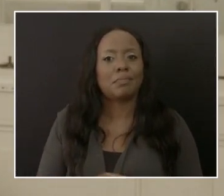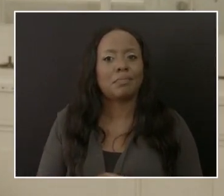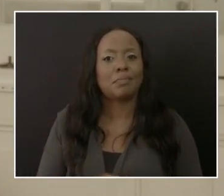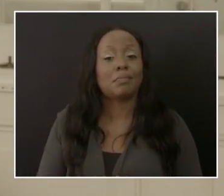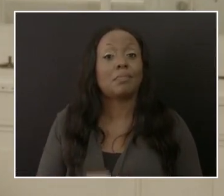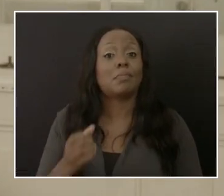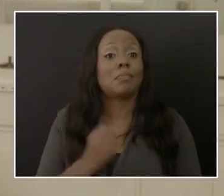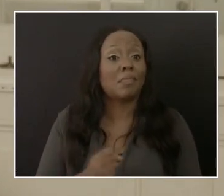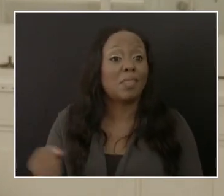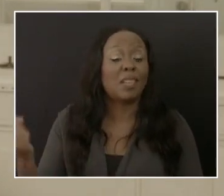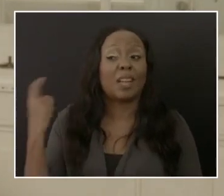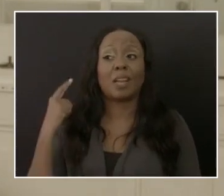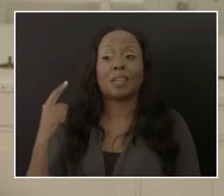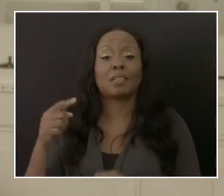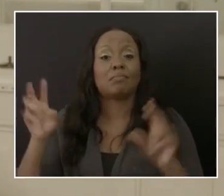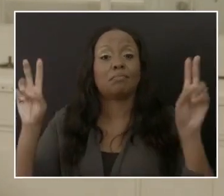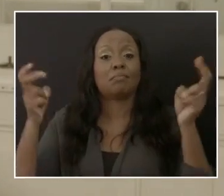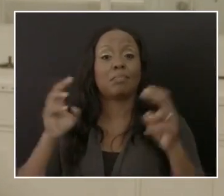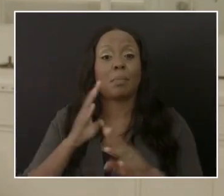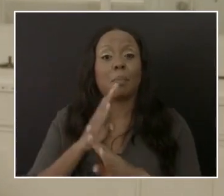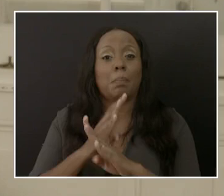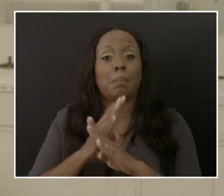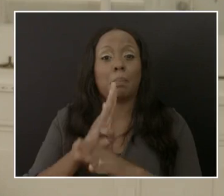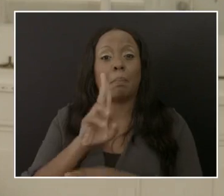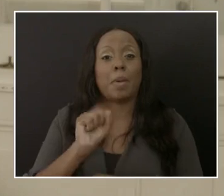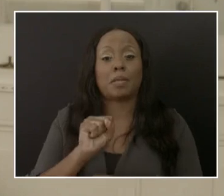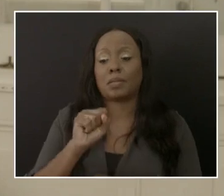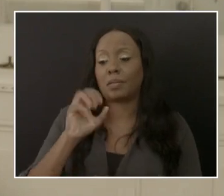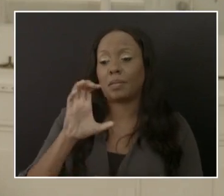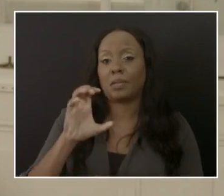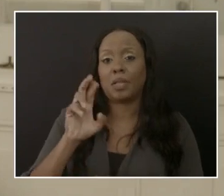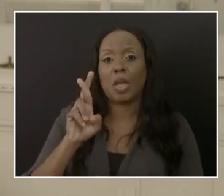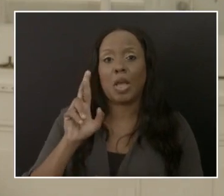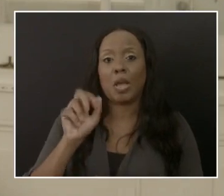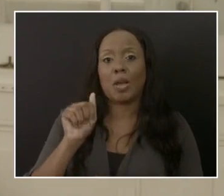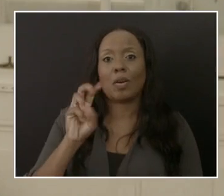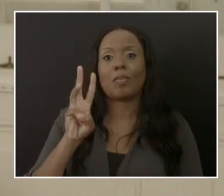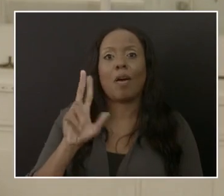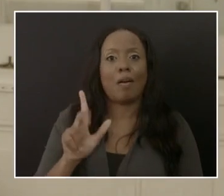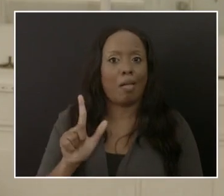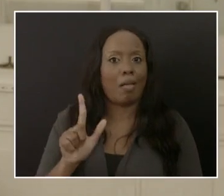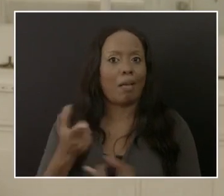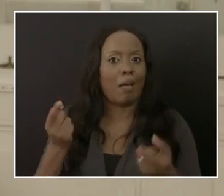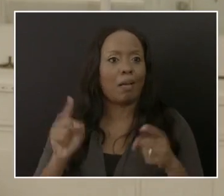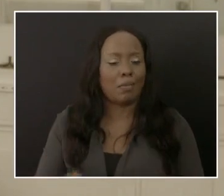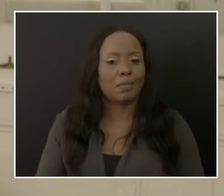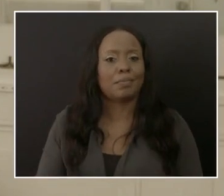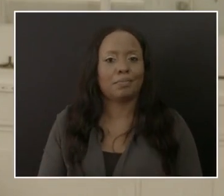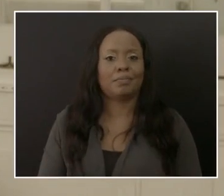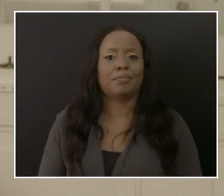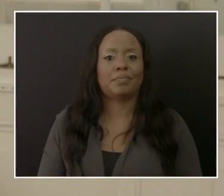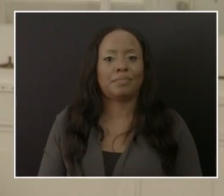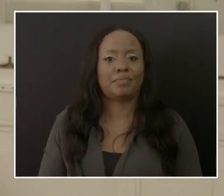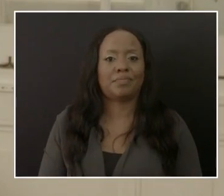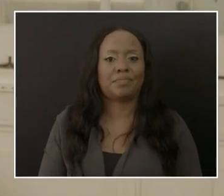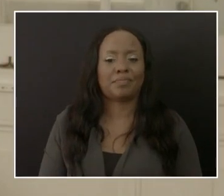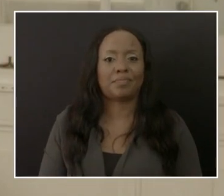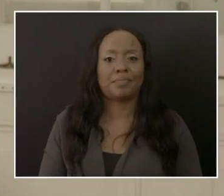crawl was in the news. And that this started the wave